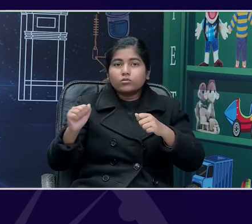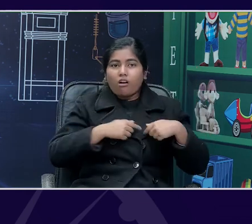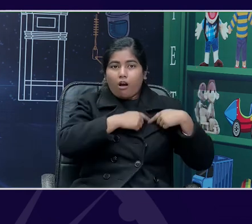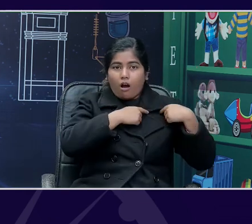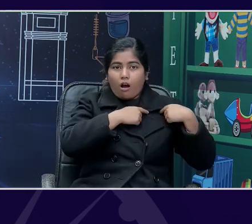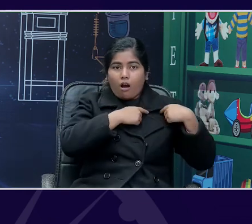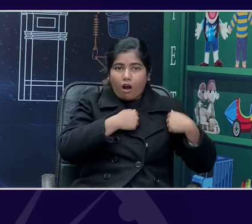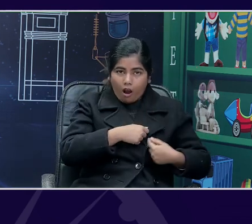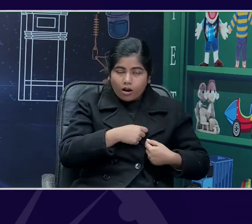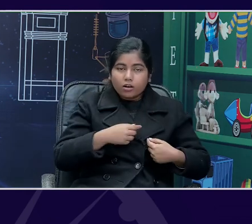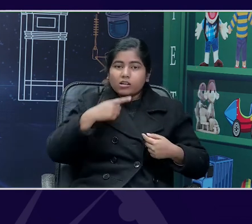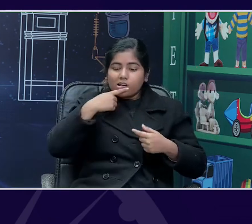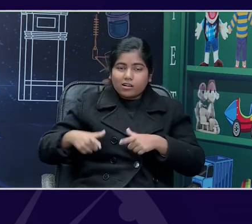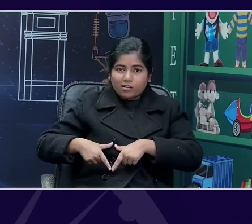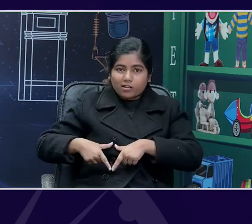So,